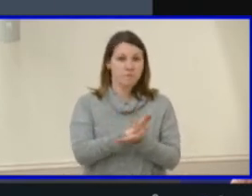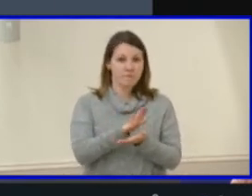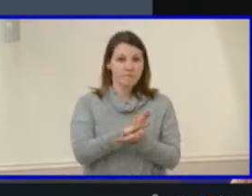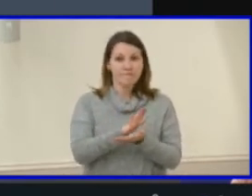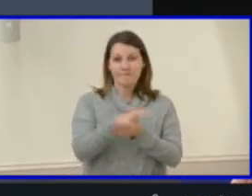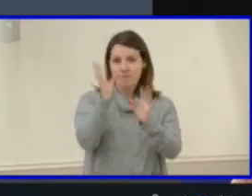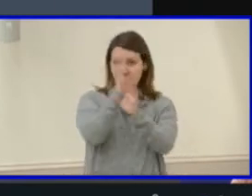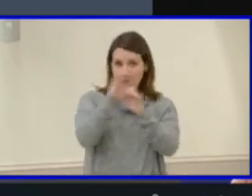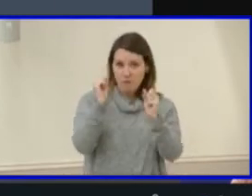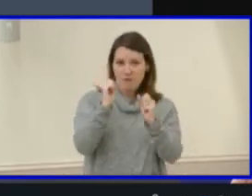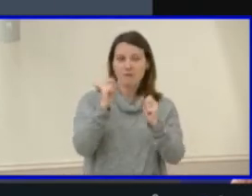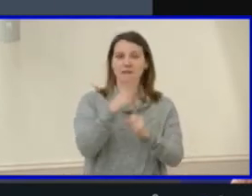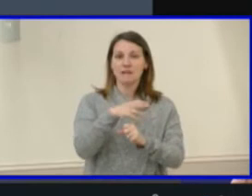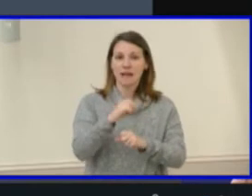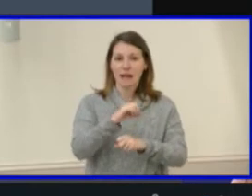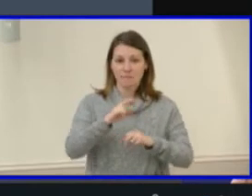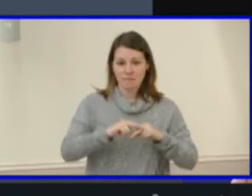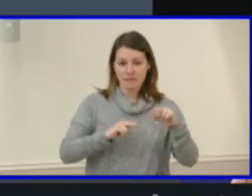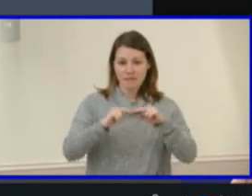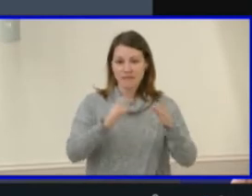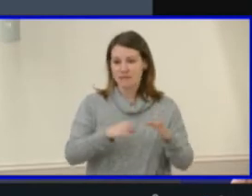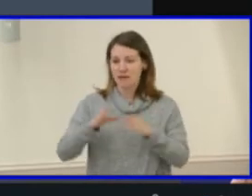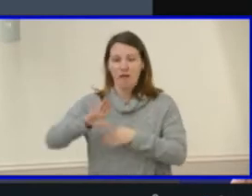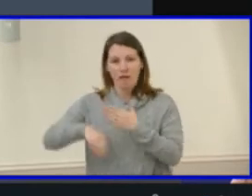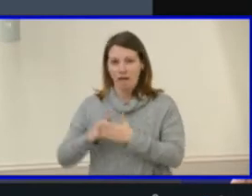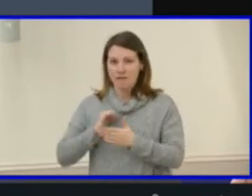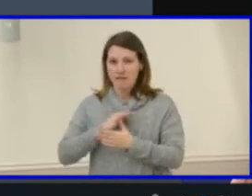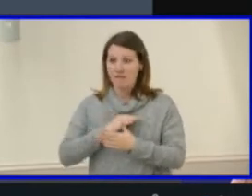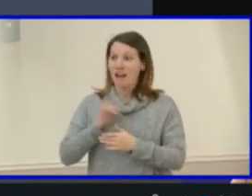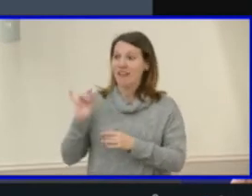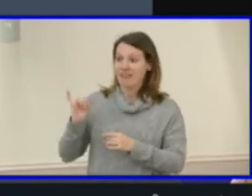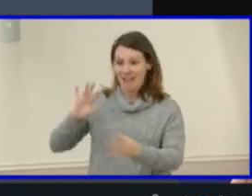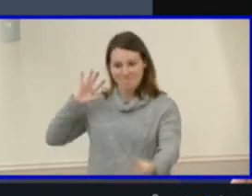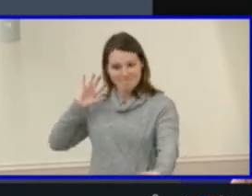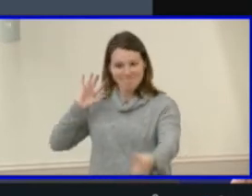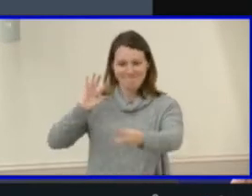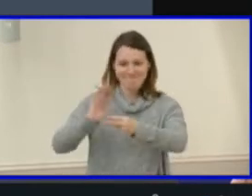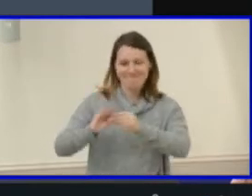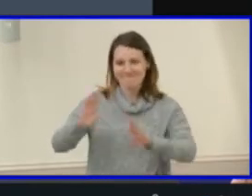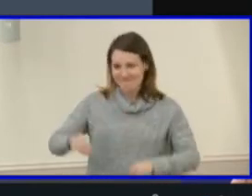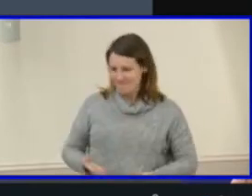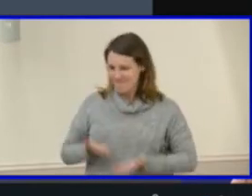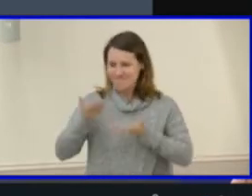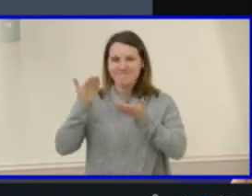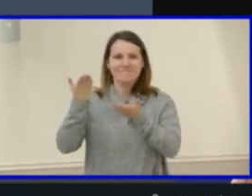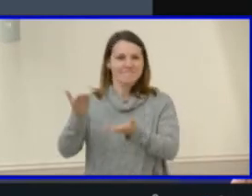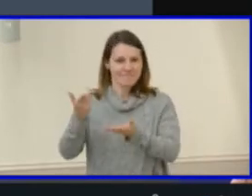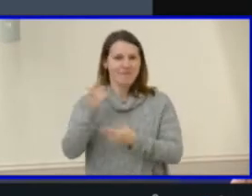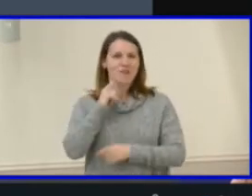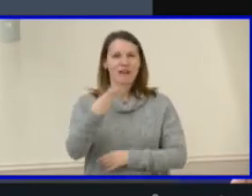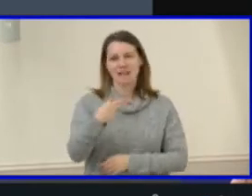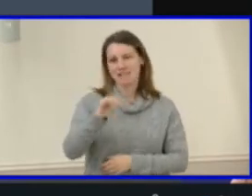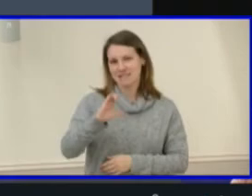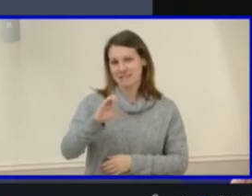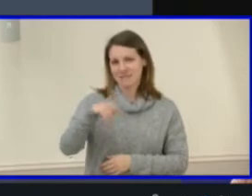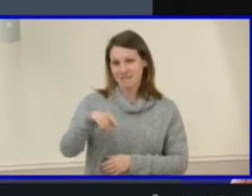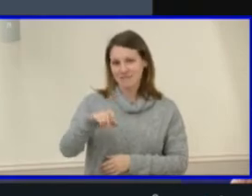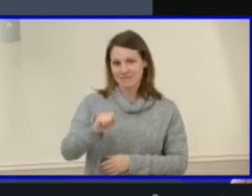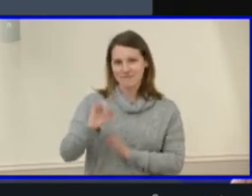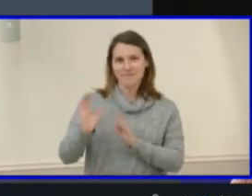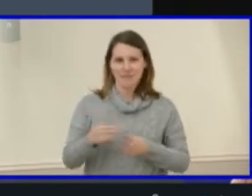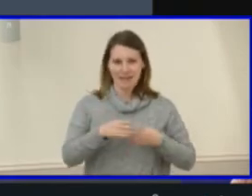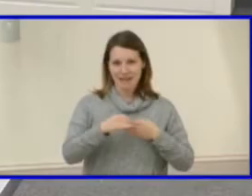administrative staff. This concludes all recommended content revisions to the HCPS planning guide for the 2021